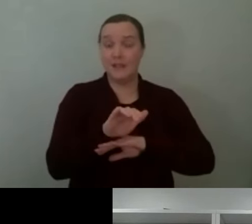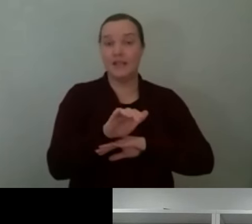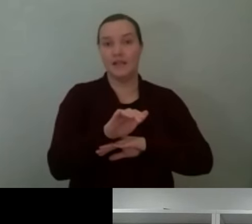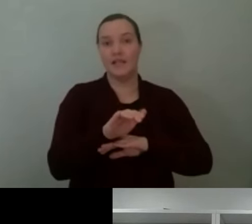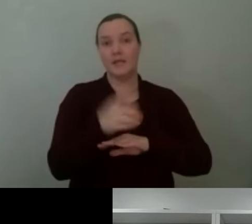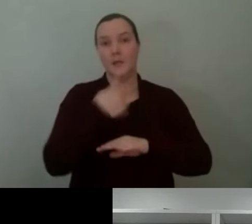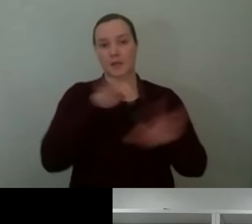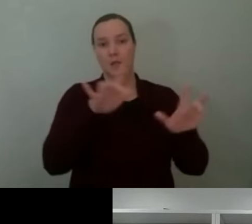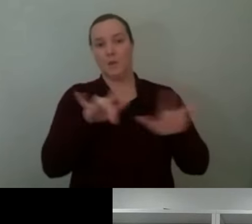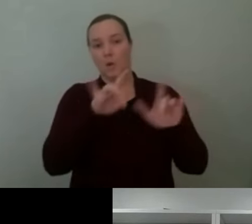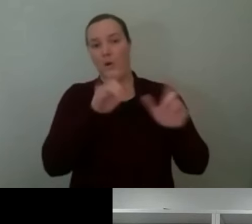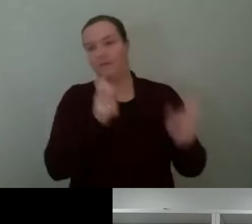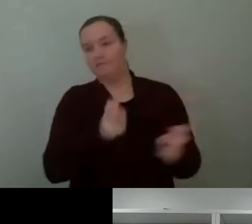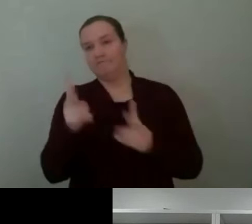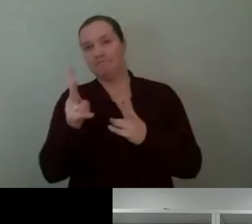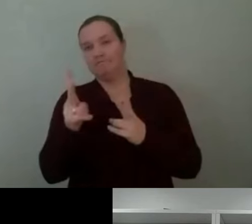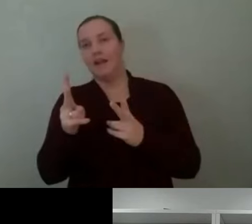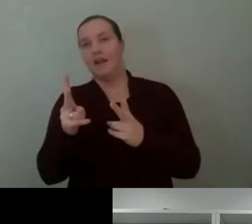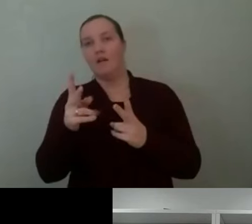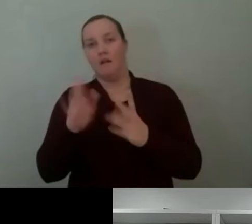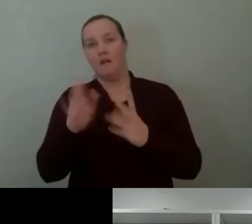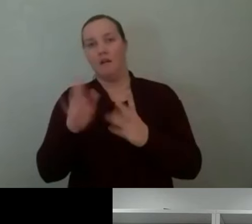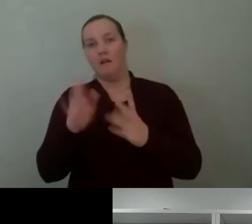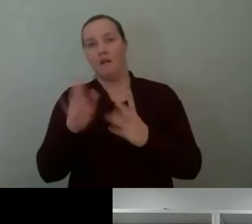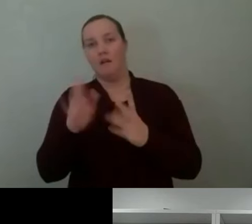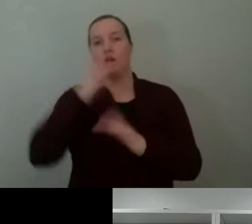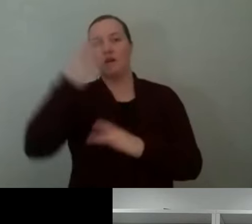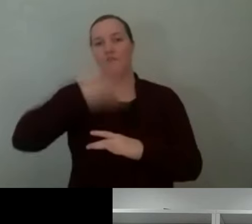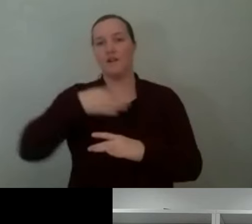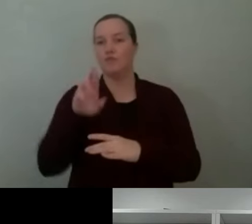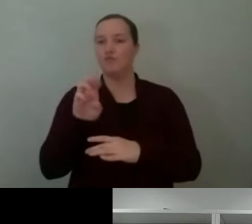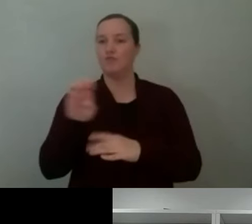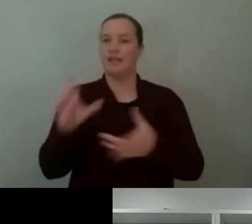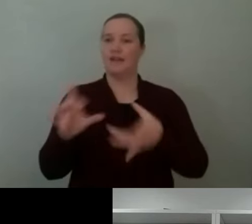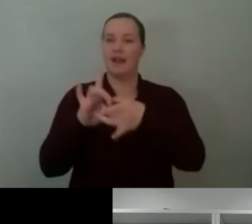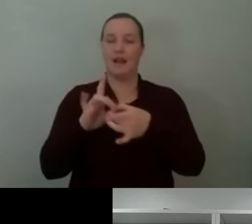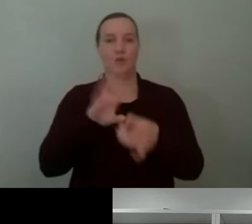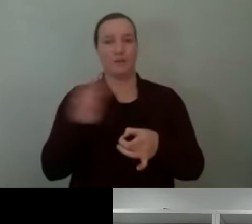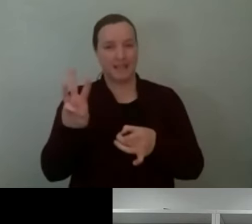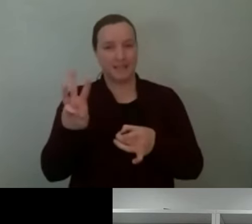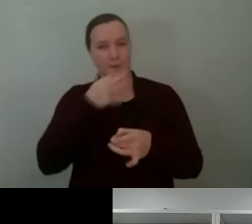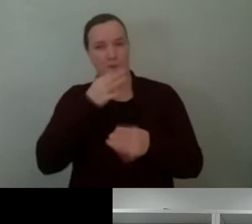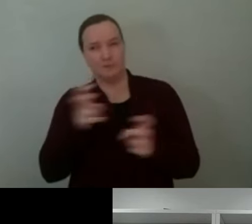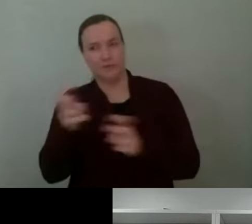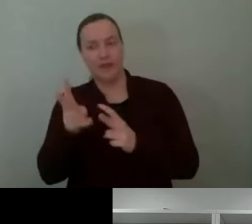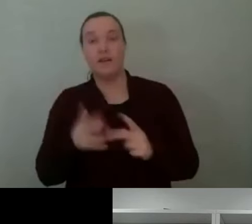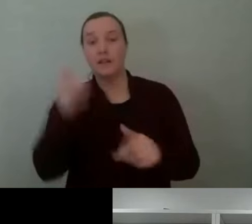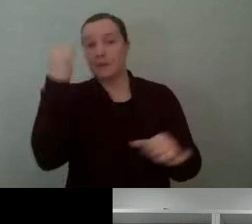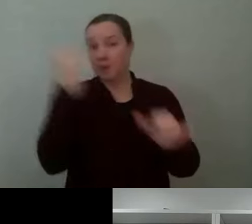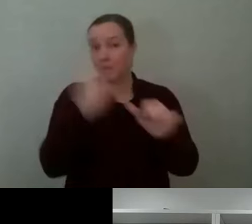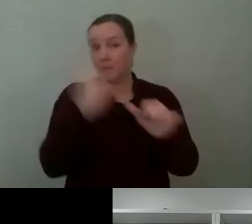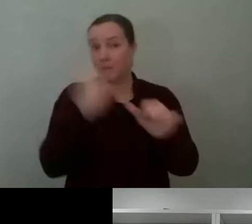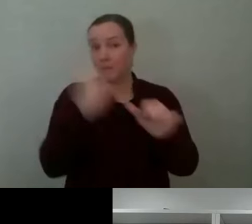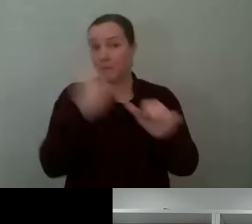available online at the Waterfront Reconnect website in the coming days and just a reminder that the schemes and the public feedback survey